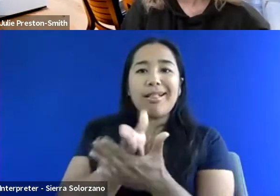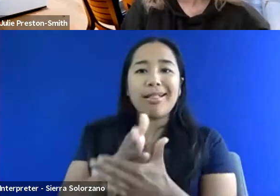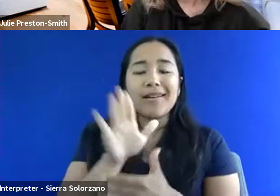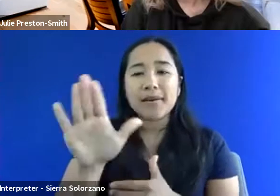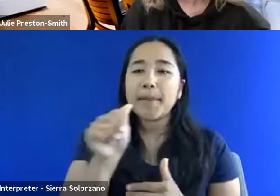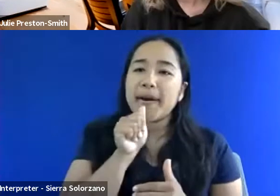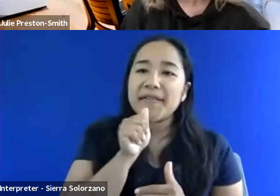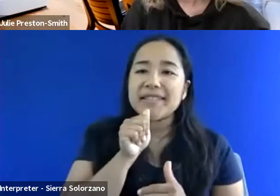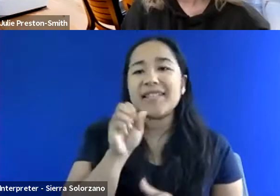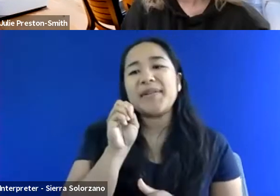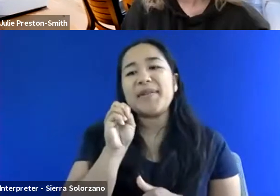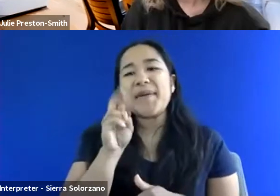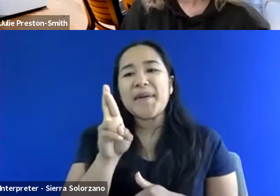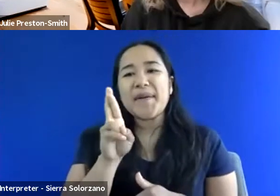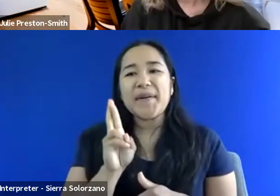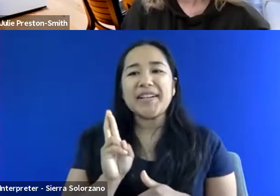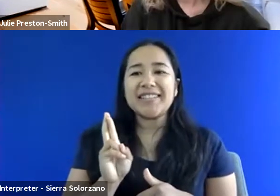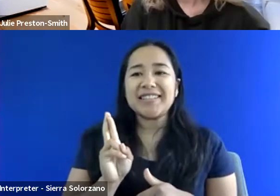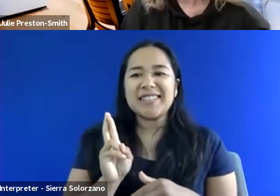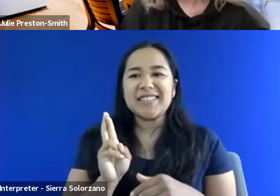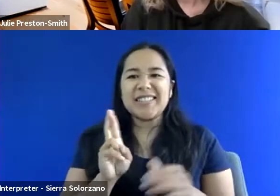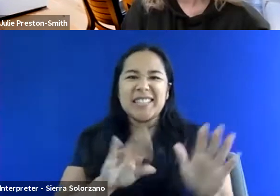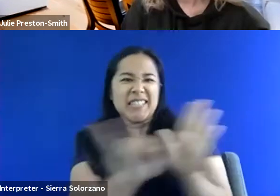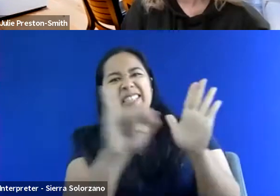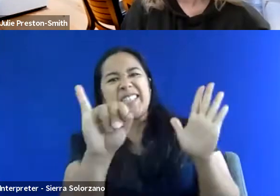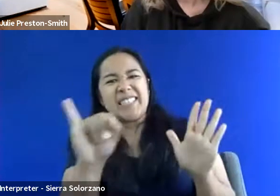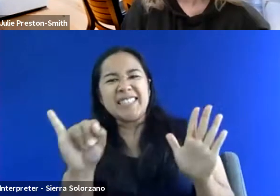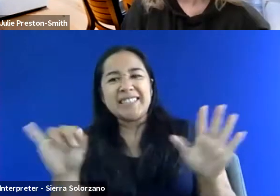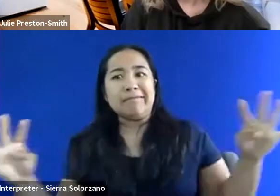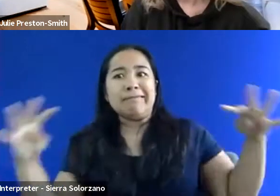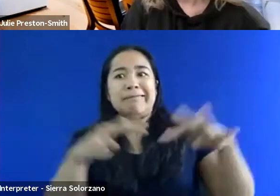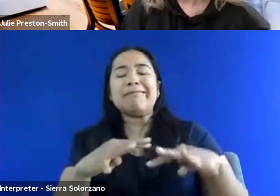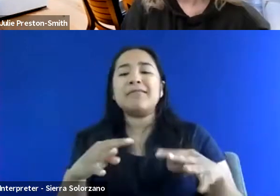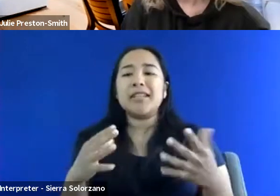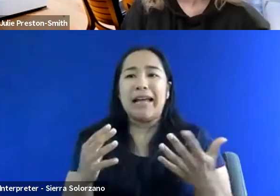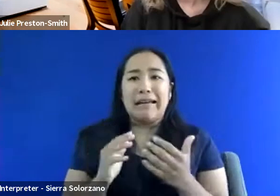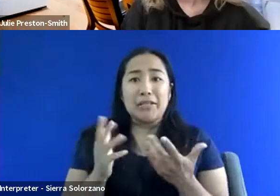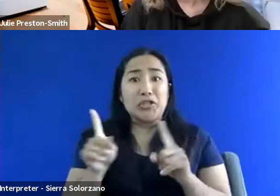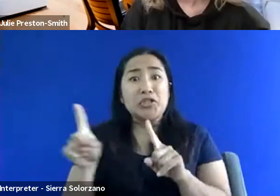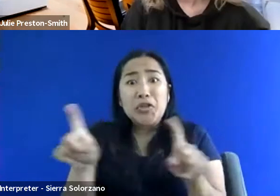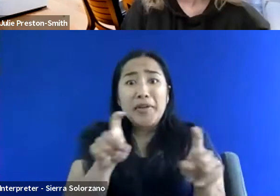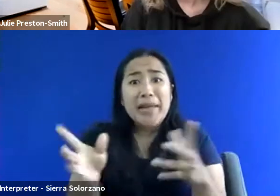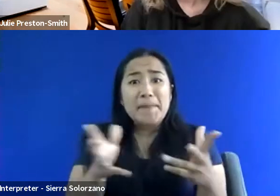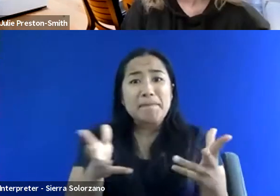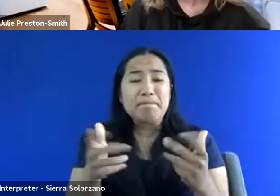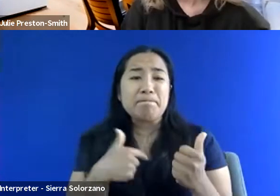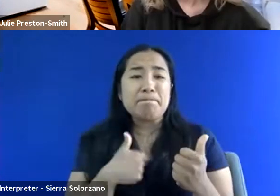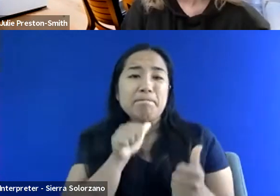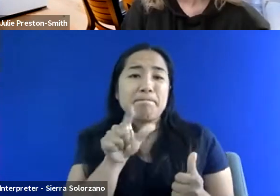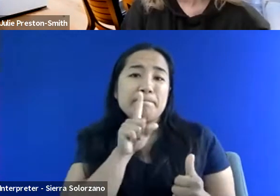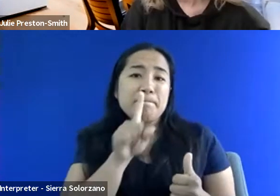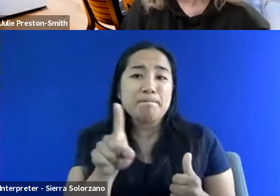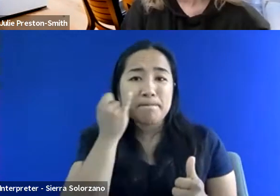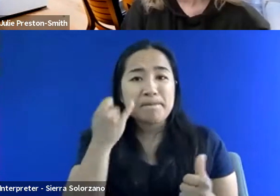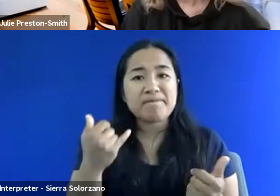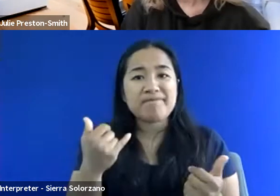or or calling them out in class or, you know, I mean, a survey or I, you know, I'm not sure if you